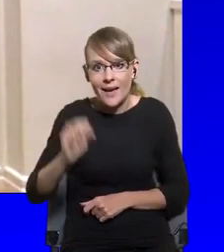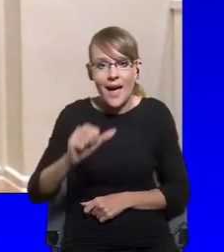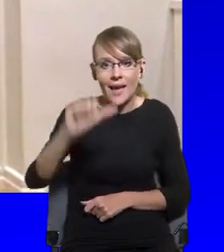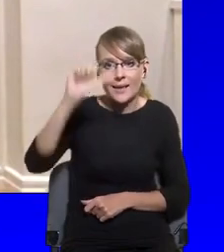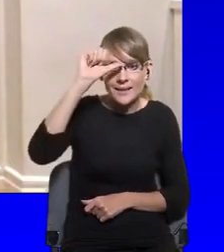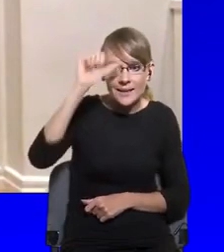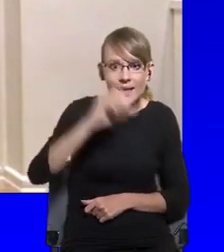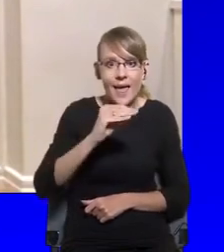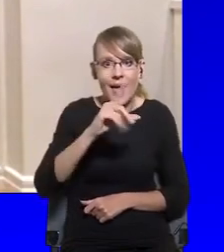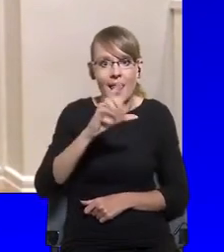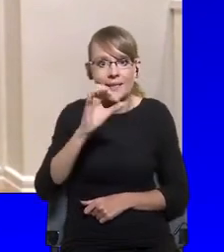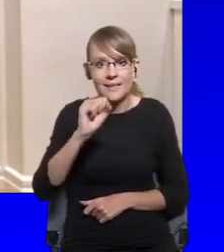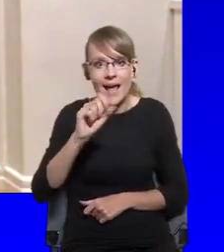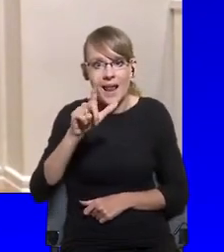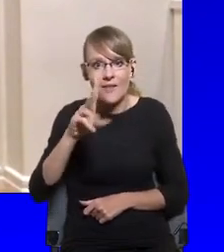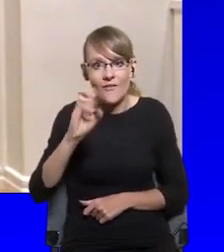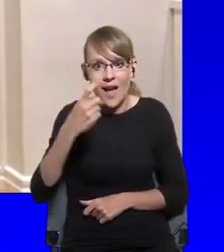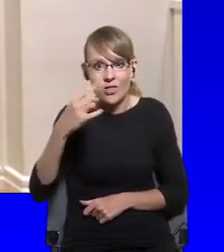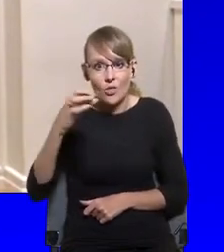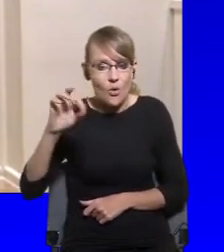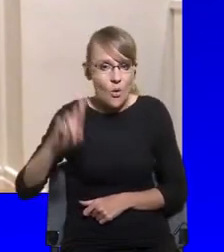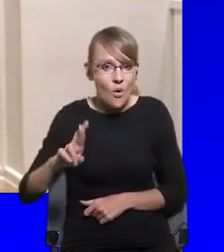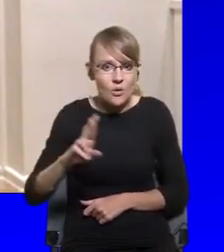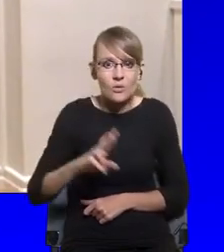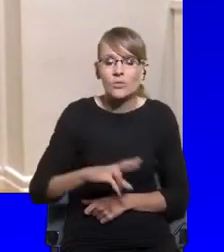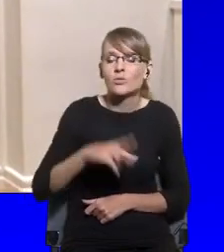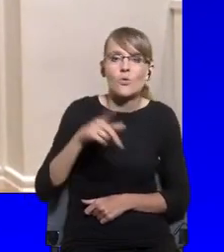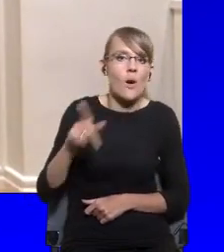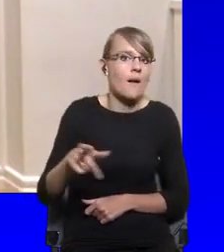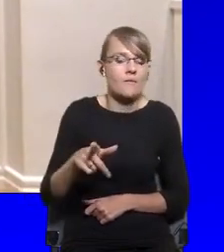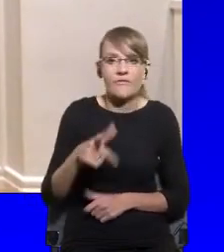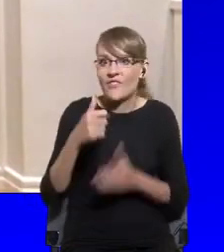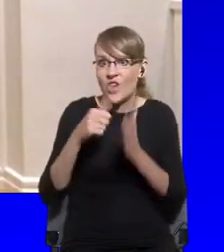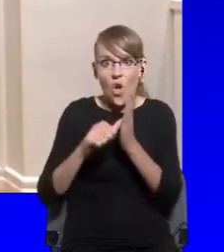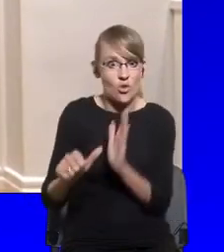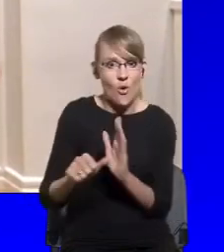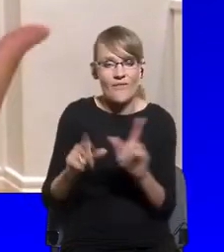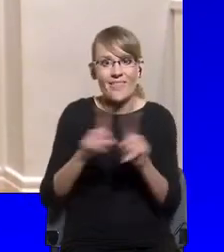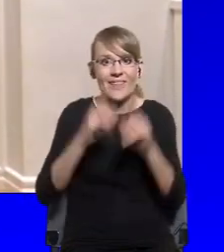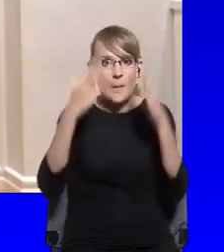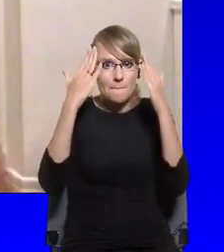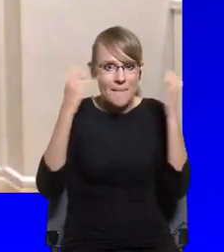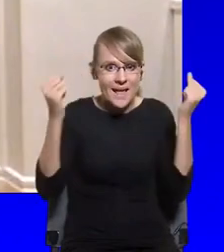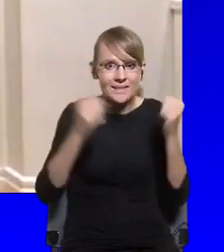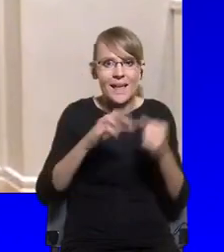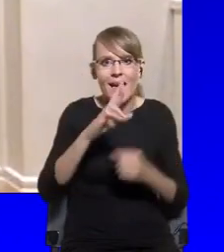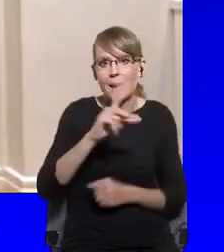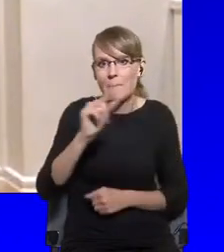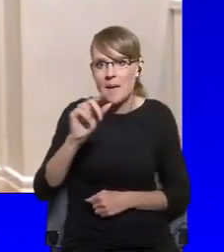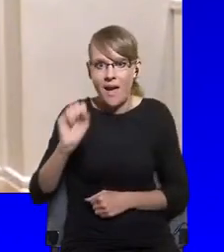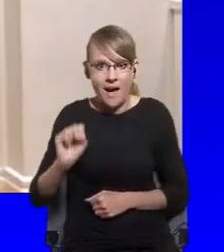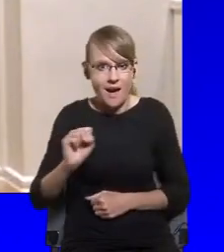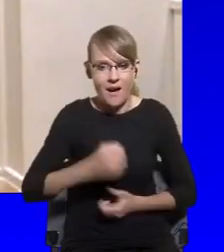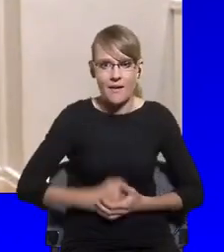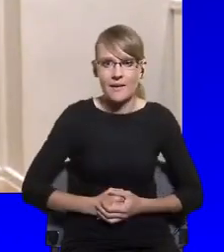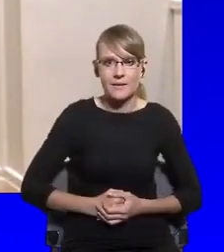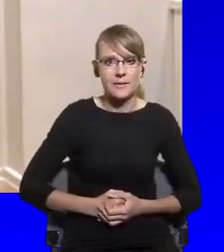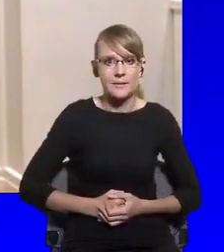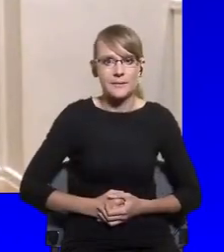particularly the extreme case. Mexico, also South Africa, where disproportionate enforcement of